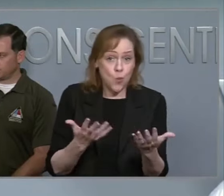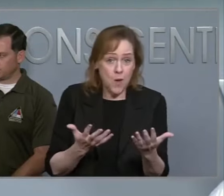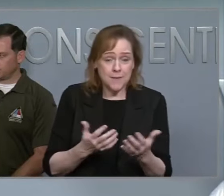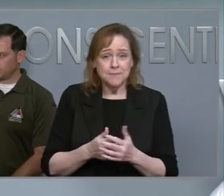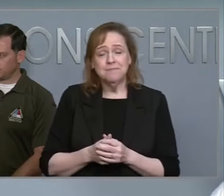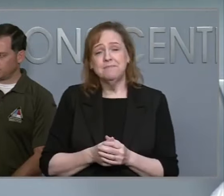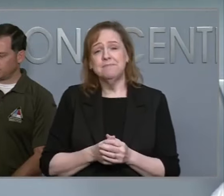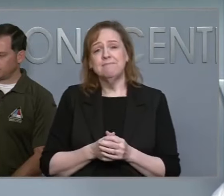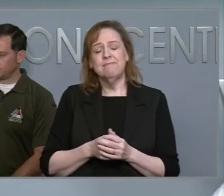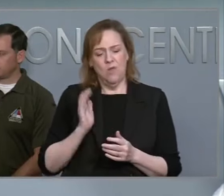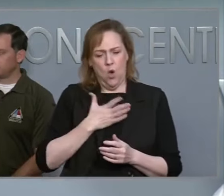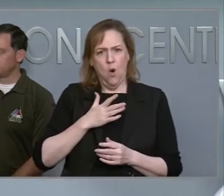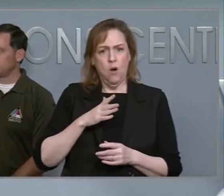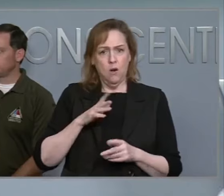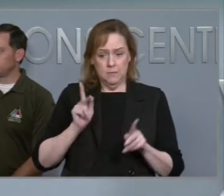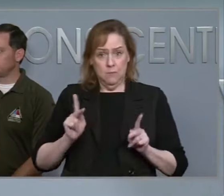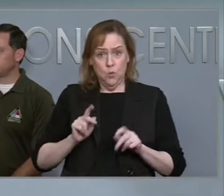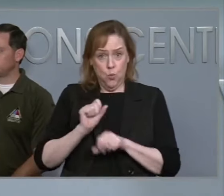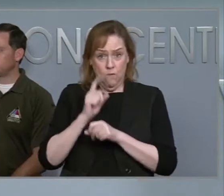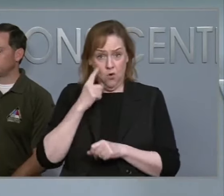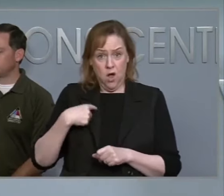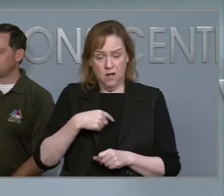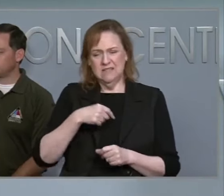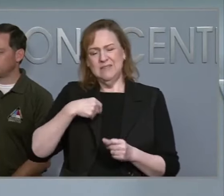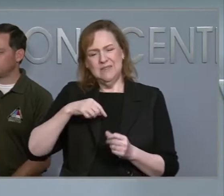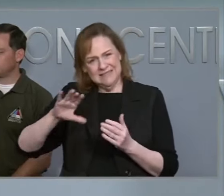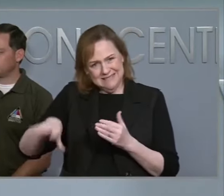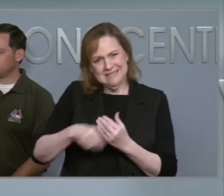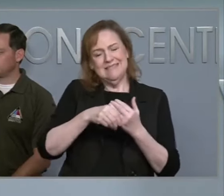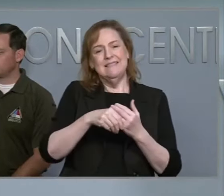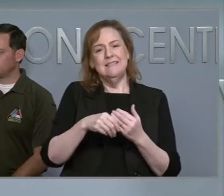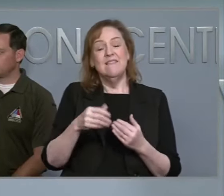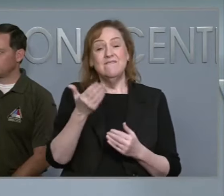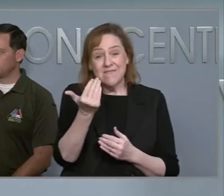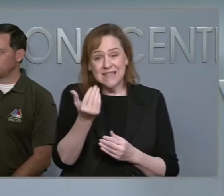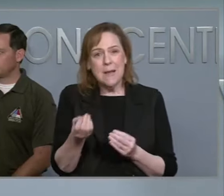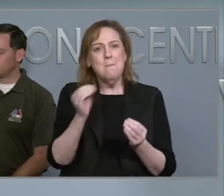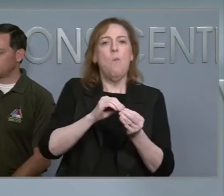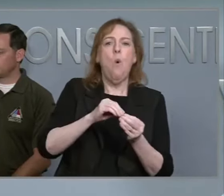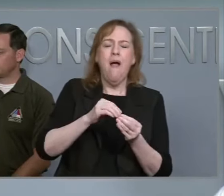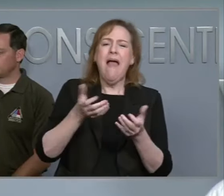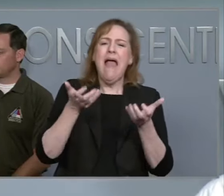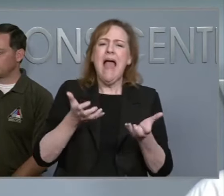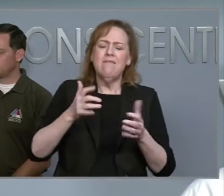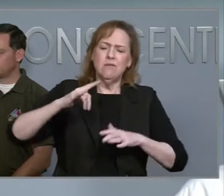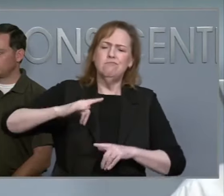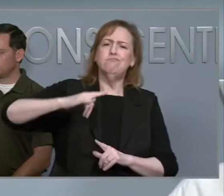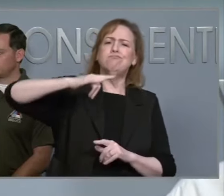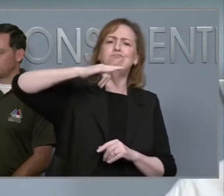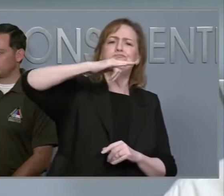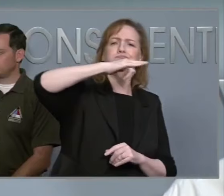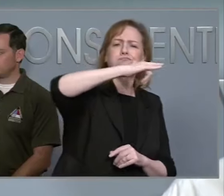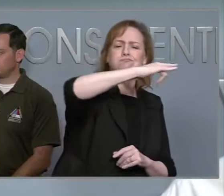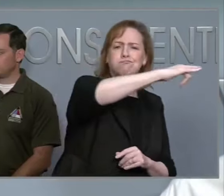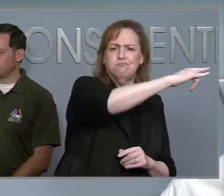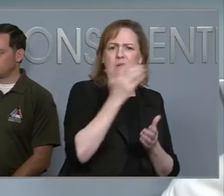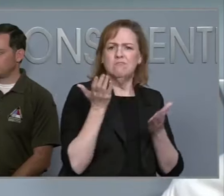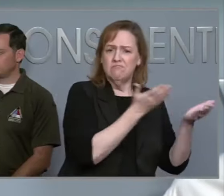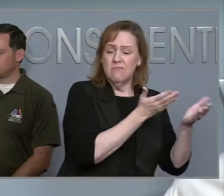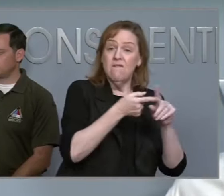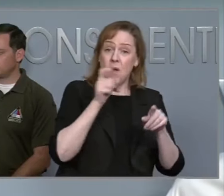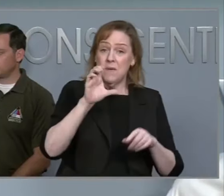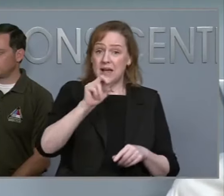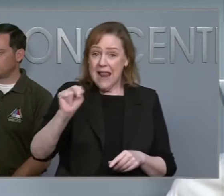our personnel with 15 more aircraft. These are heavy lift aircraft, and they came out of the states of Connecticut, Maryland,